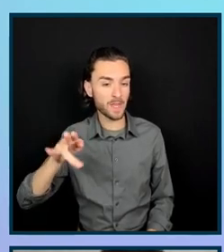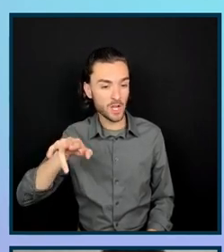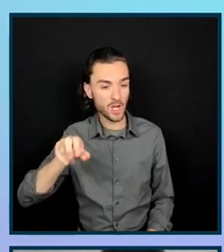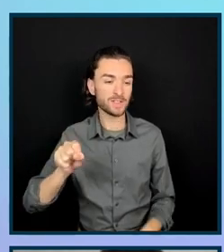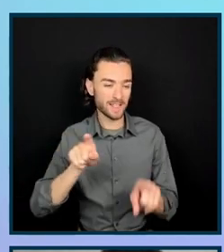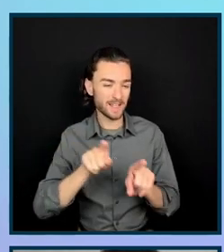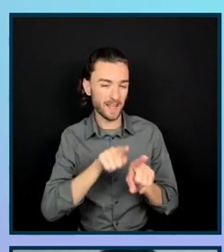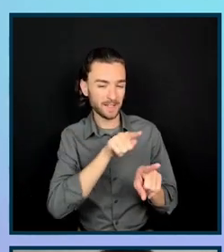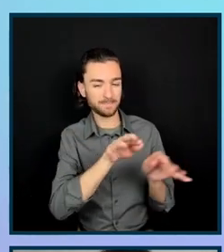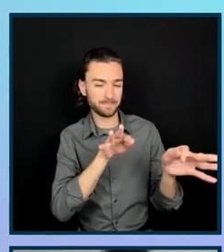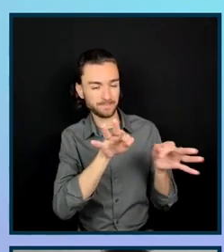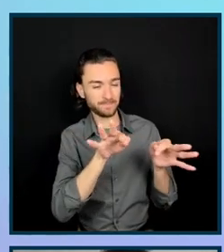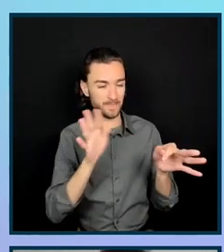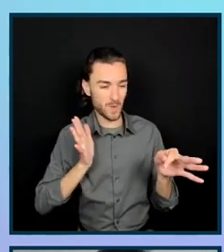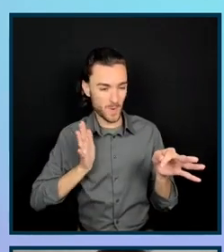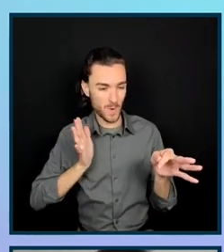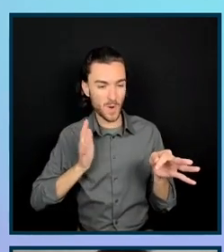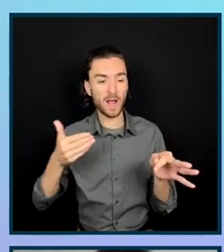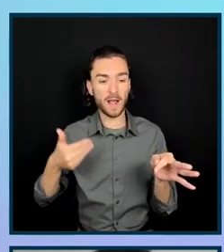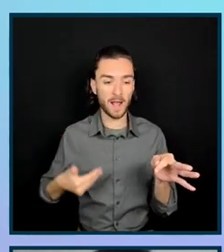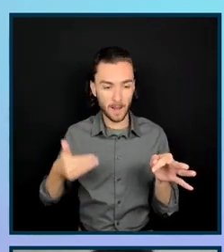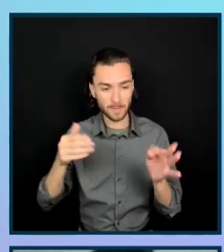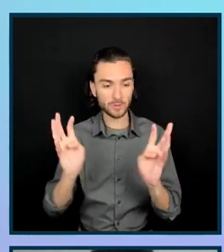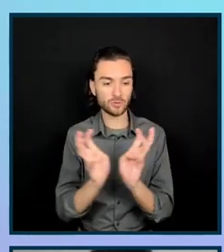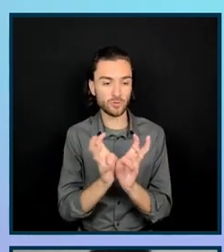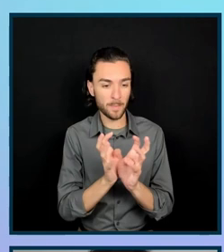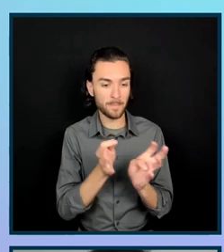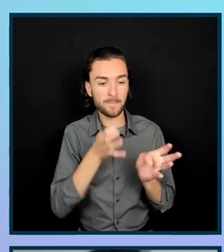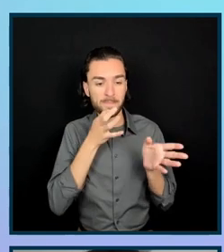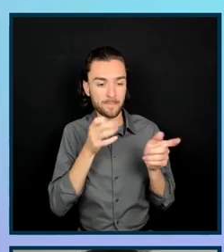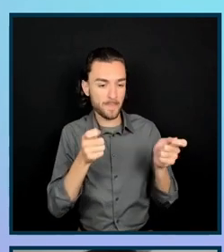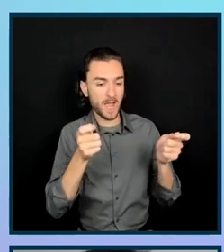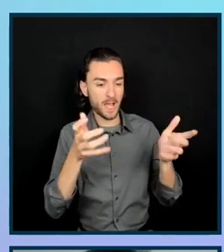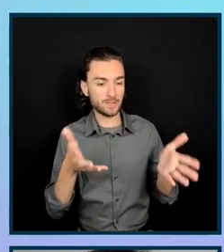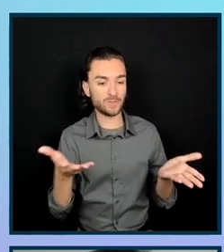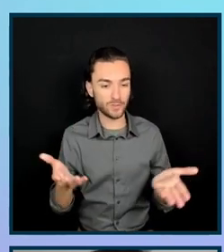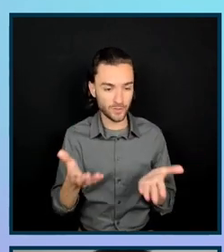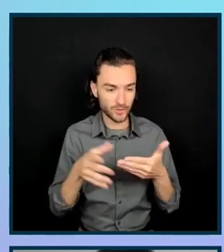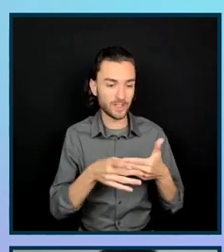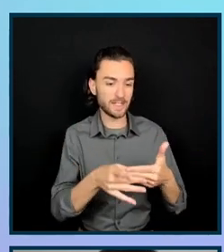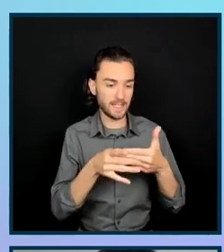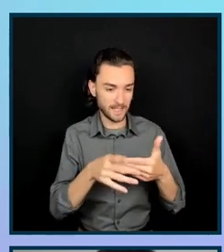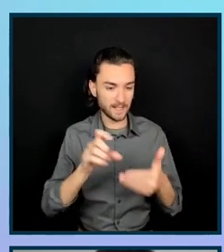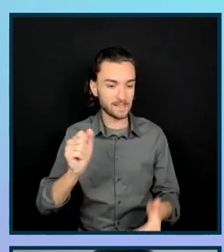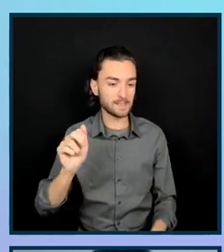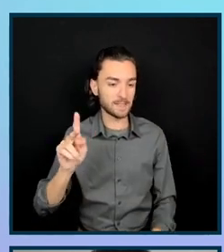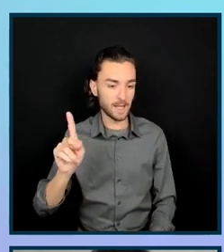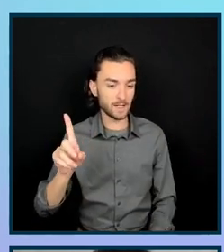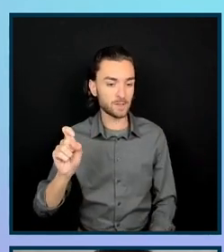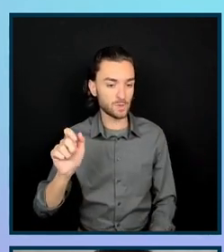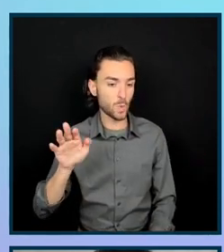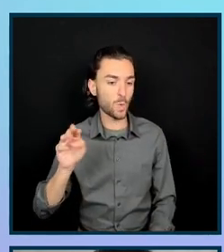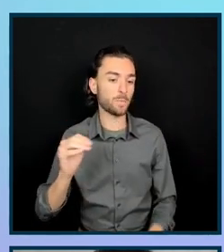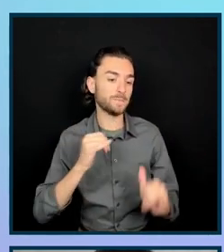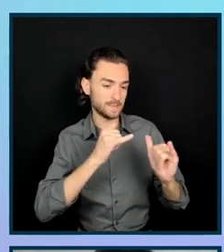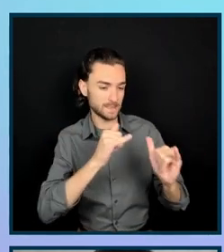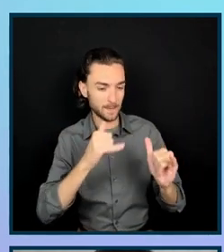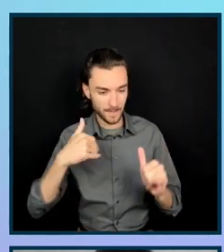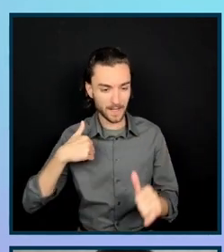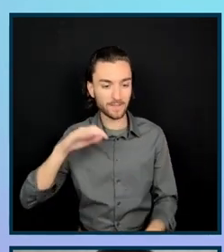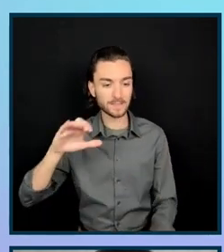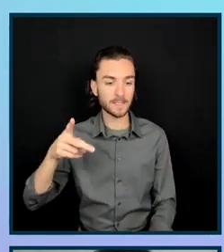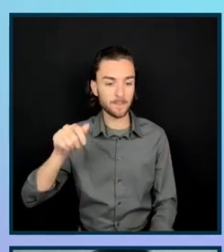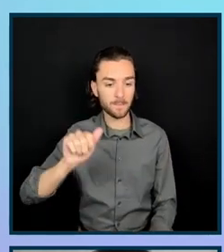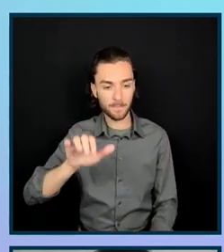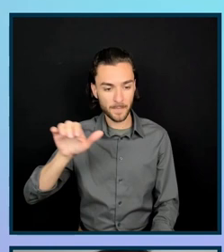Tamar said in the beginning, the Scrum Master and Accessibility Lead here at Sandstorm. And just like Rachel, I also have my CPAC certification by